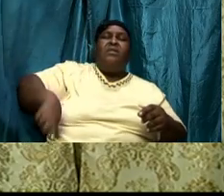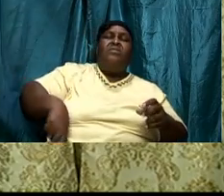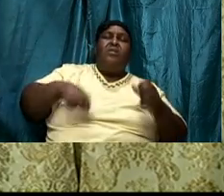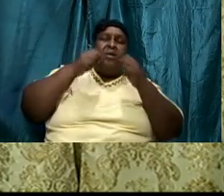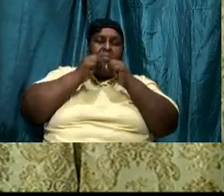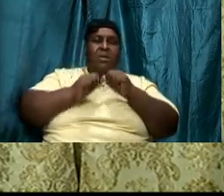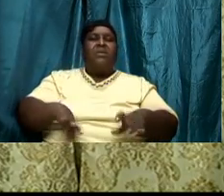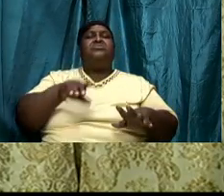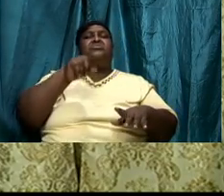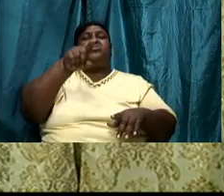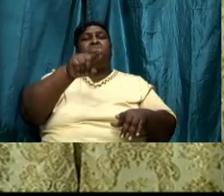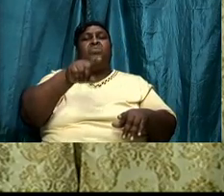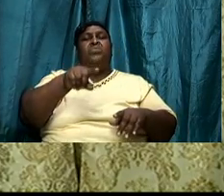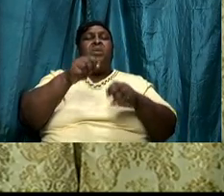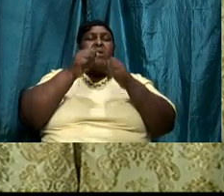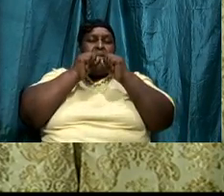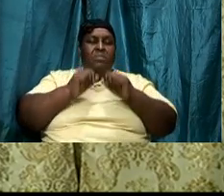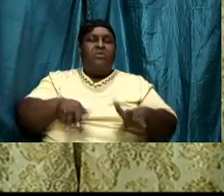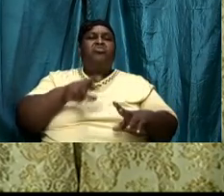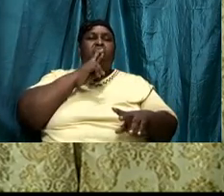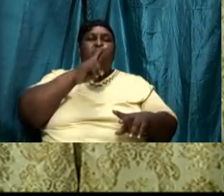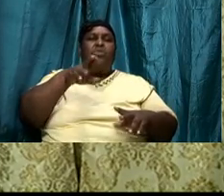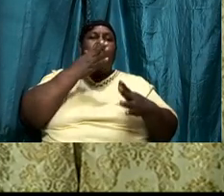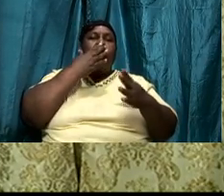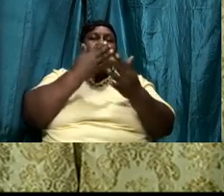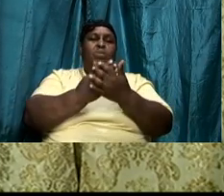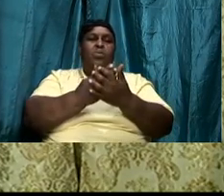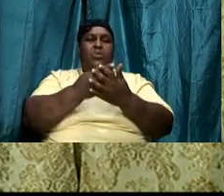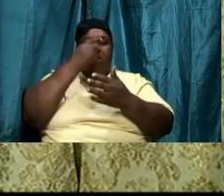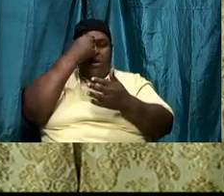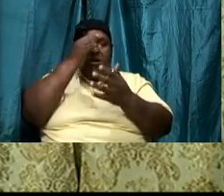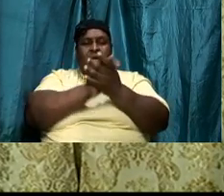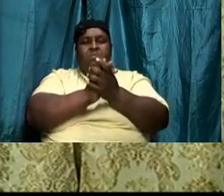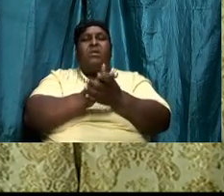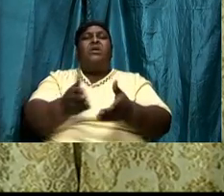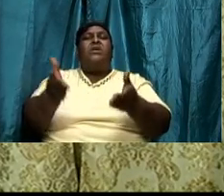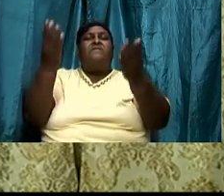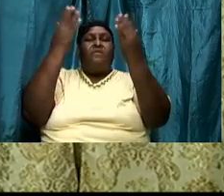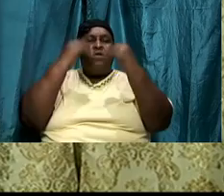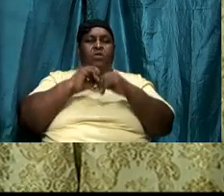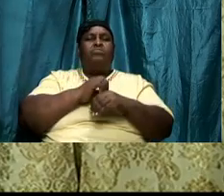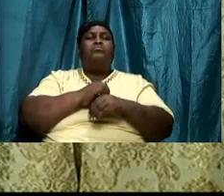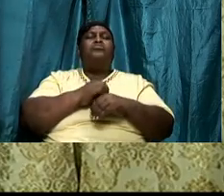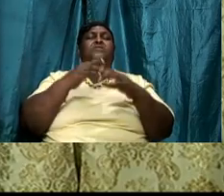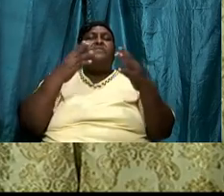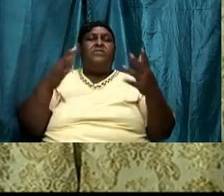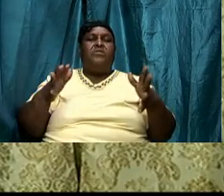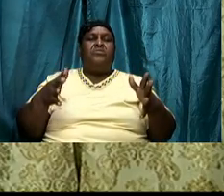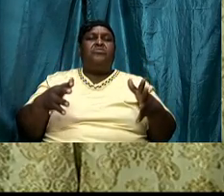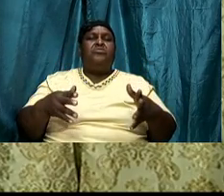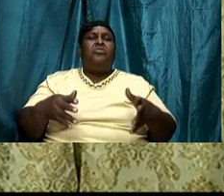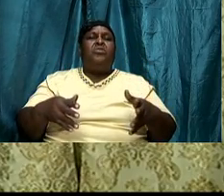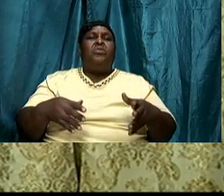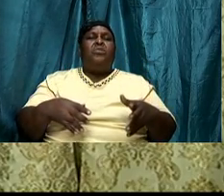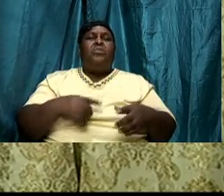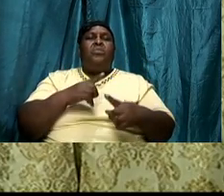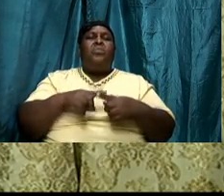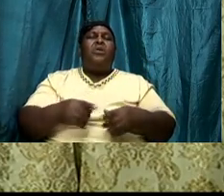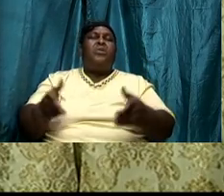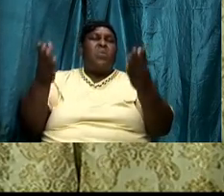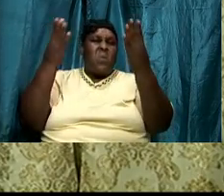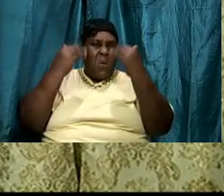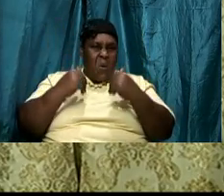and bless you real good I believe we would have come to the end so when we get back next week I'm just going to do a review